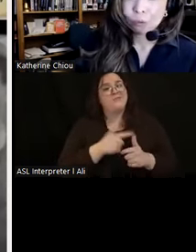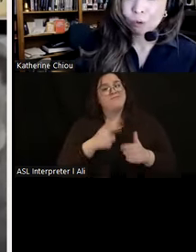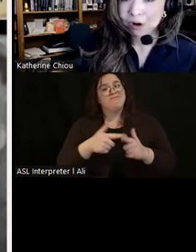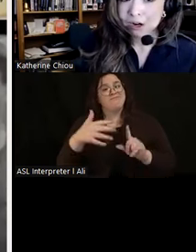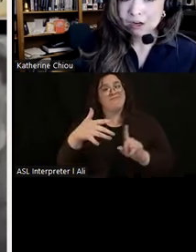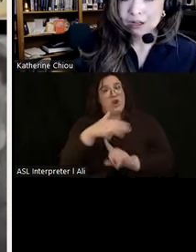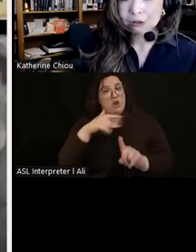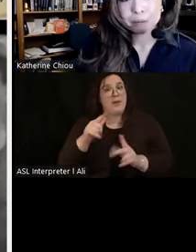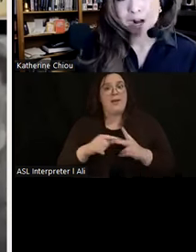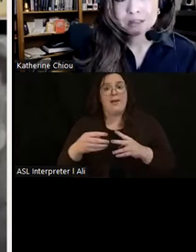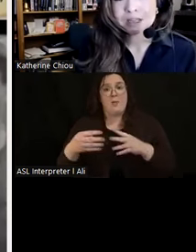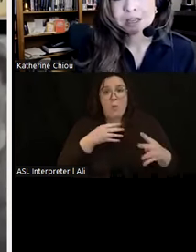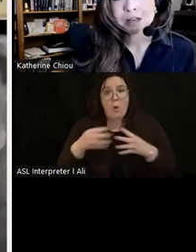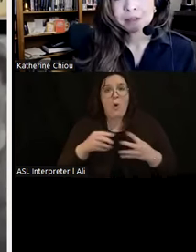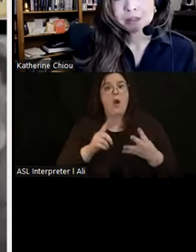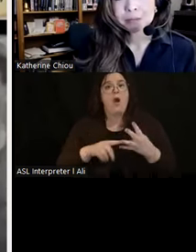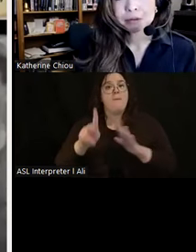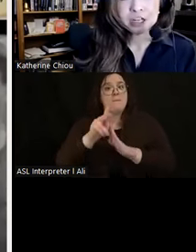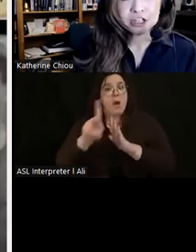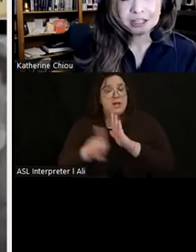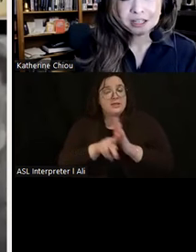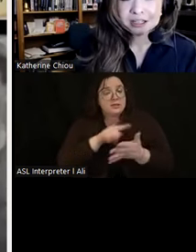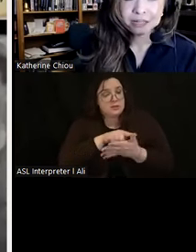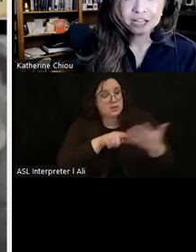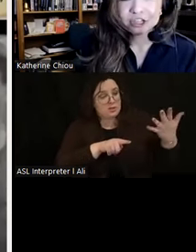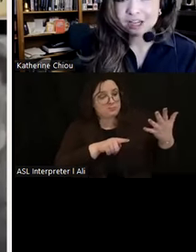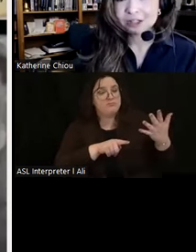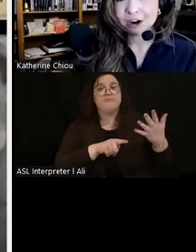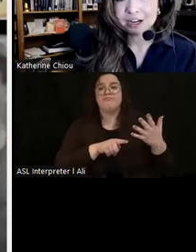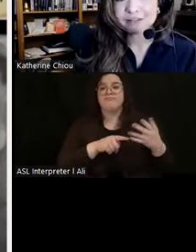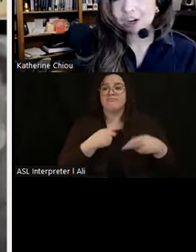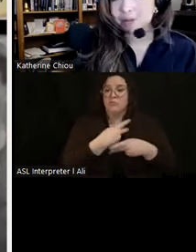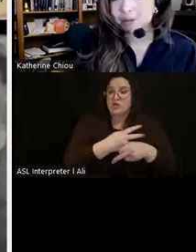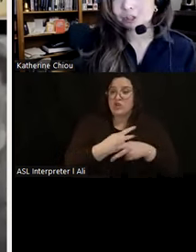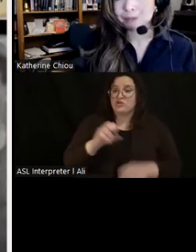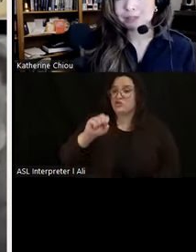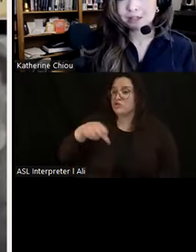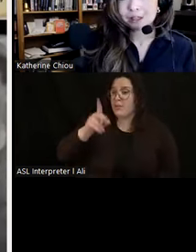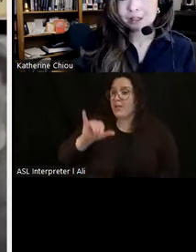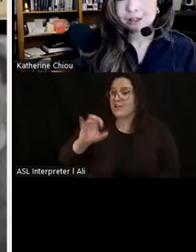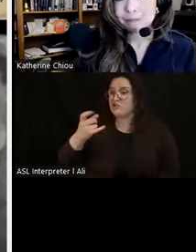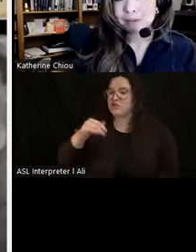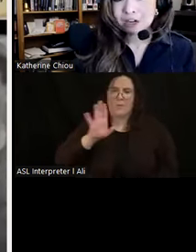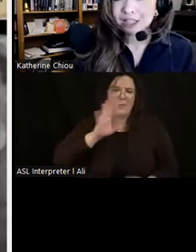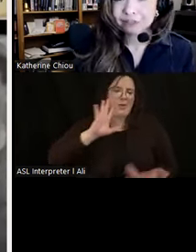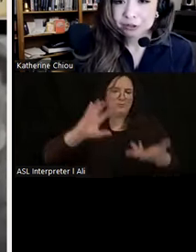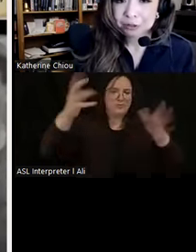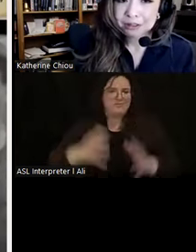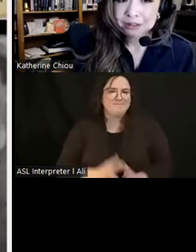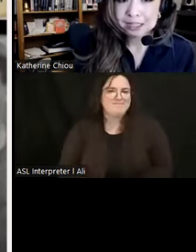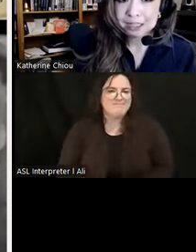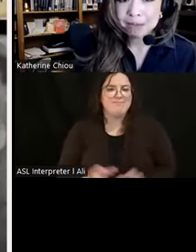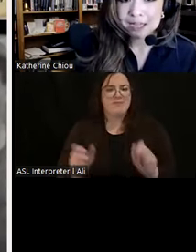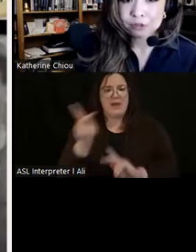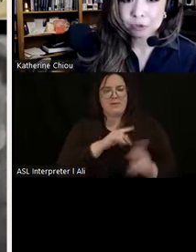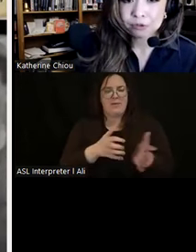war or policy, production and supply chains are invariably disrupted. Many are left vulnerable